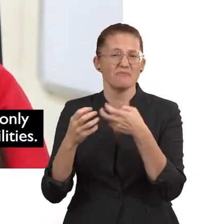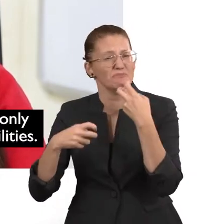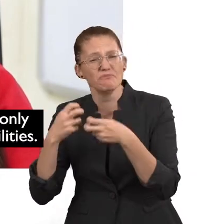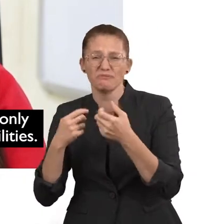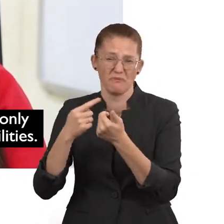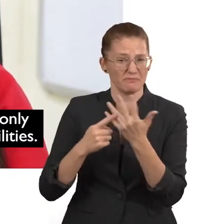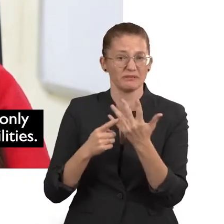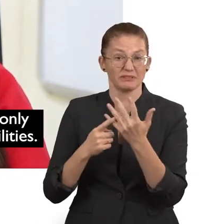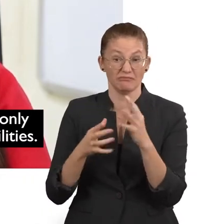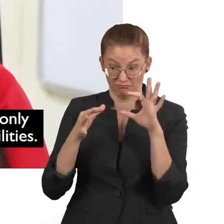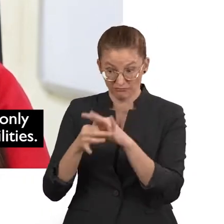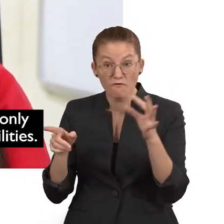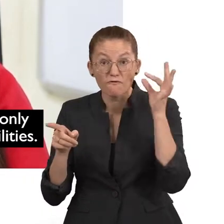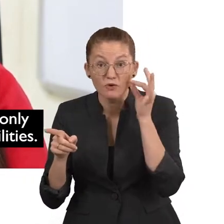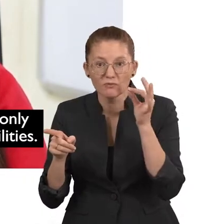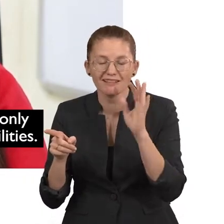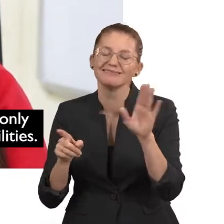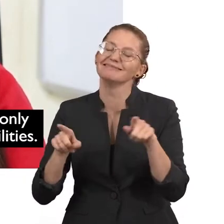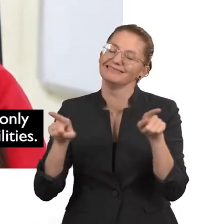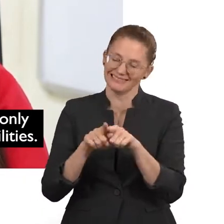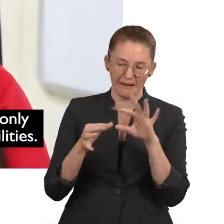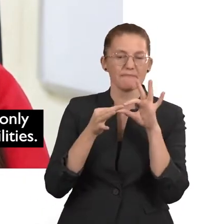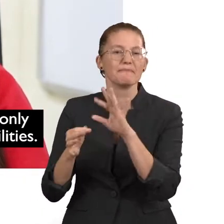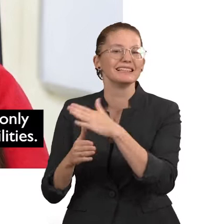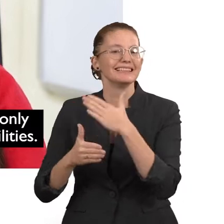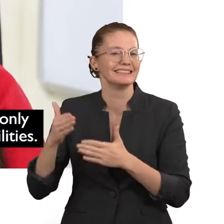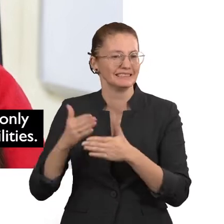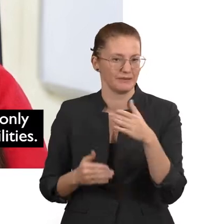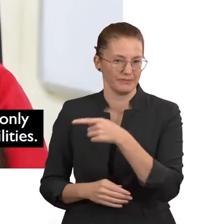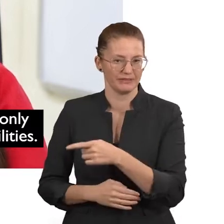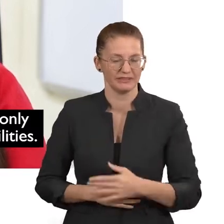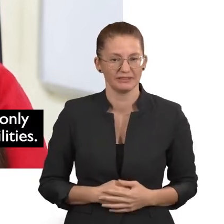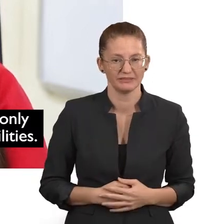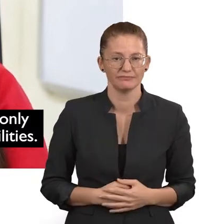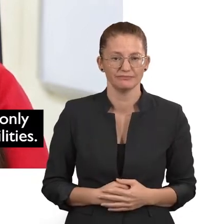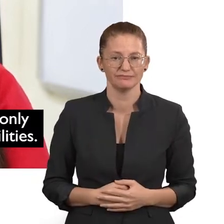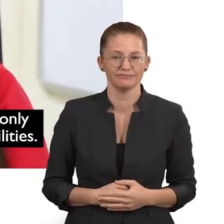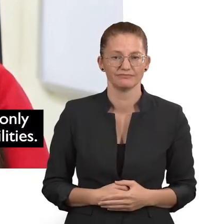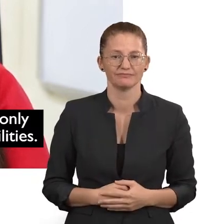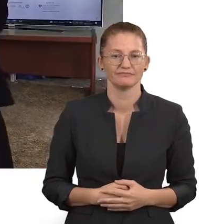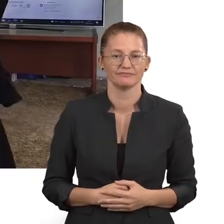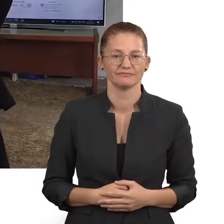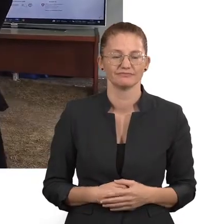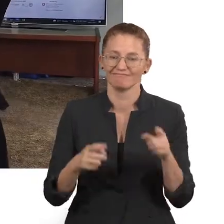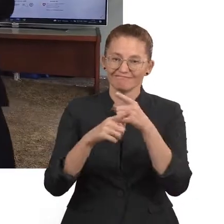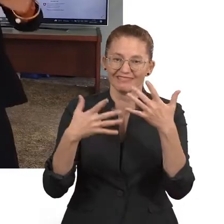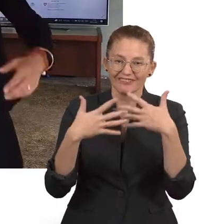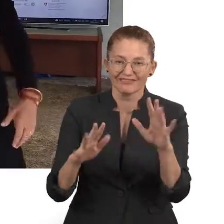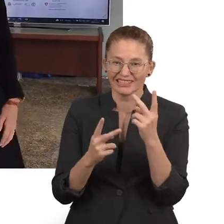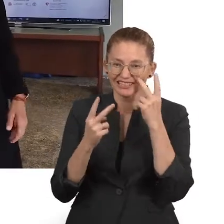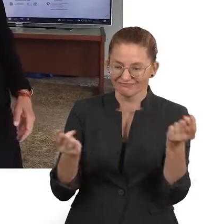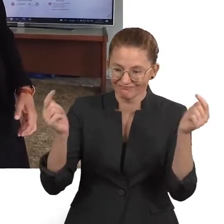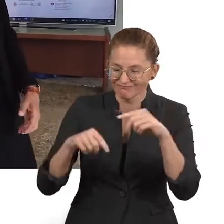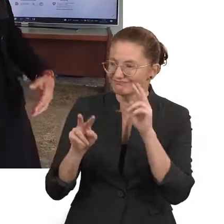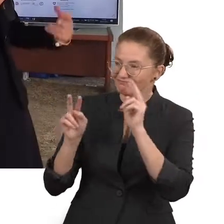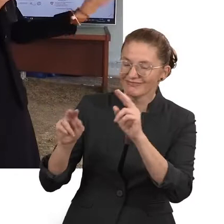barriers and problems not only because they are women but also due to their disabilities. You have already seen